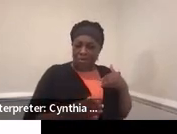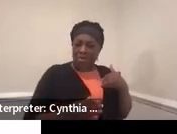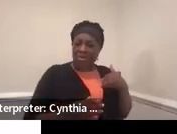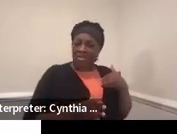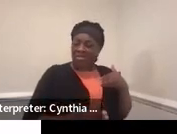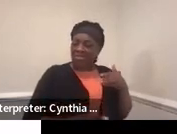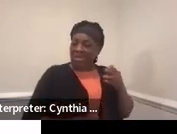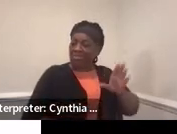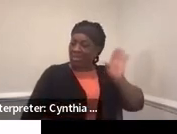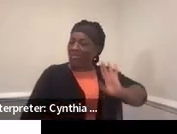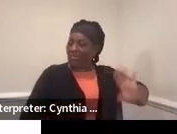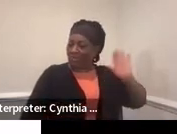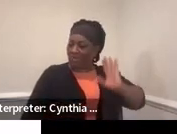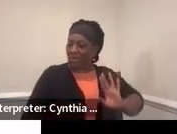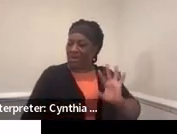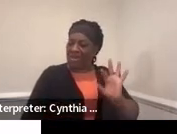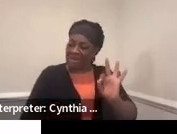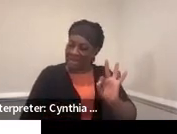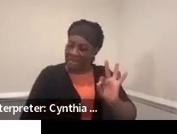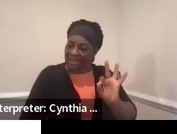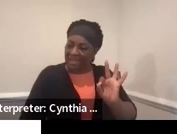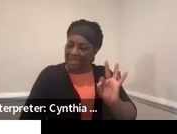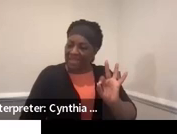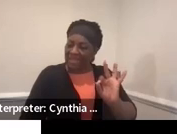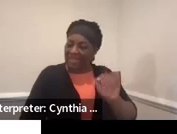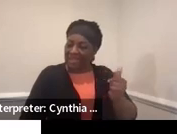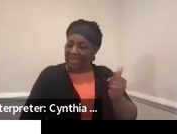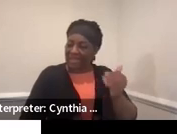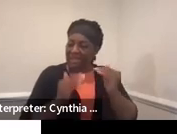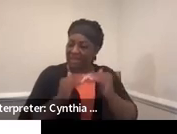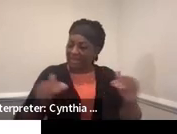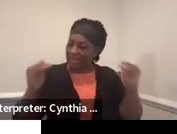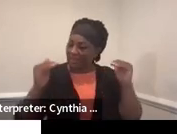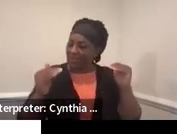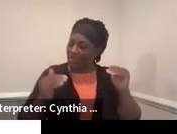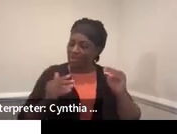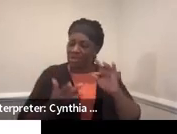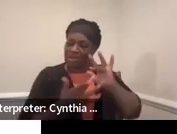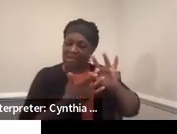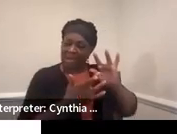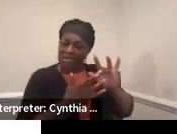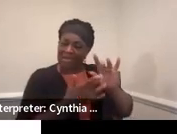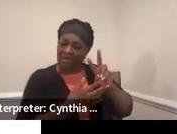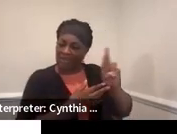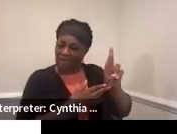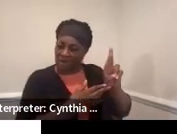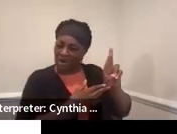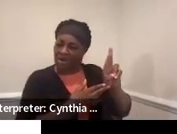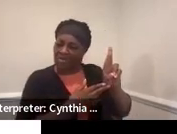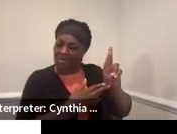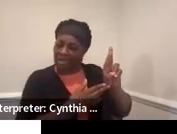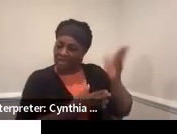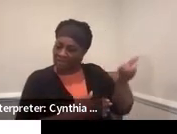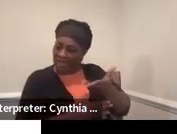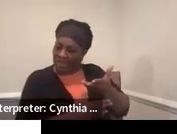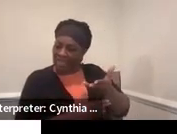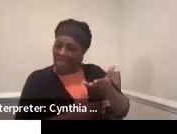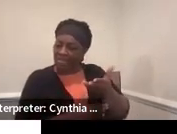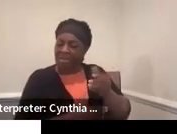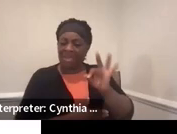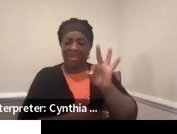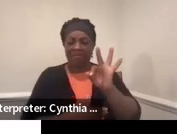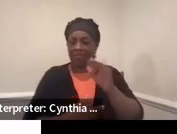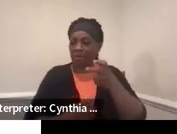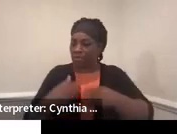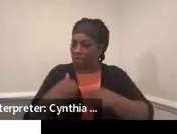be able to. So 9th, 10th, reach out to the VR counselors. Yeah, reach out to them. And if you have issues even